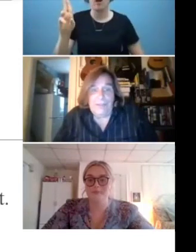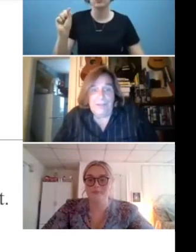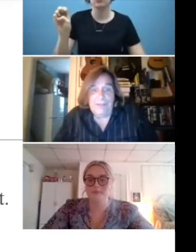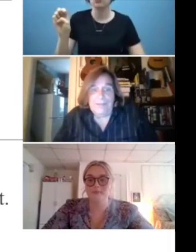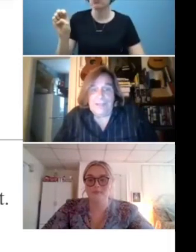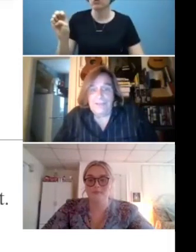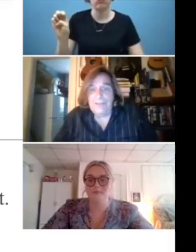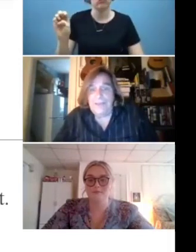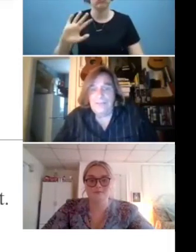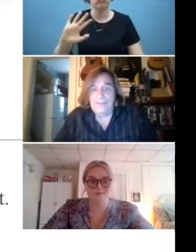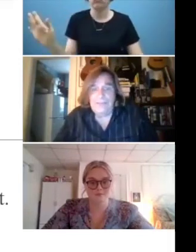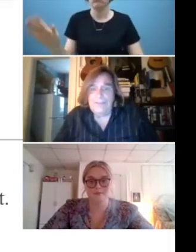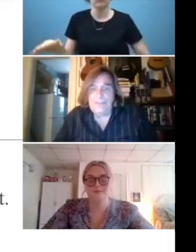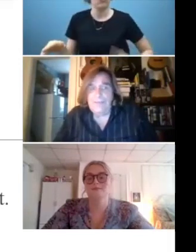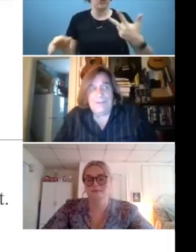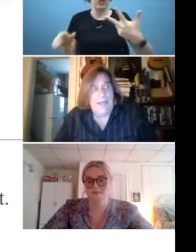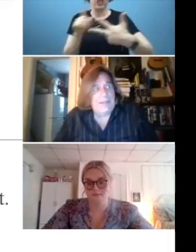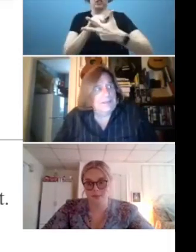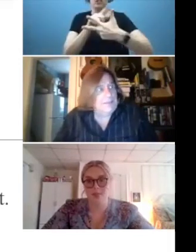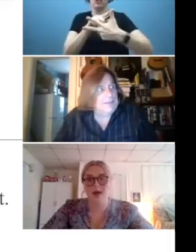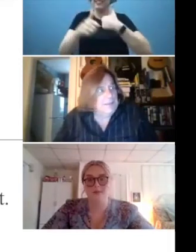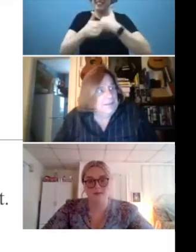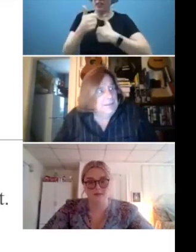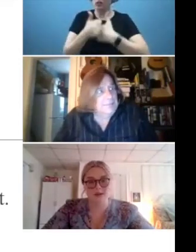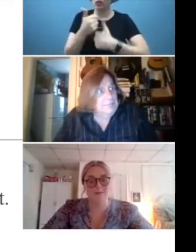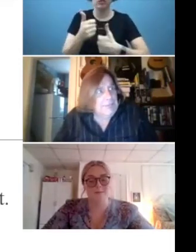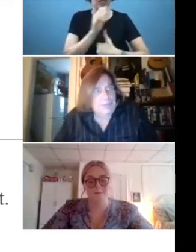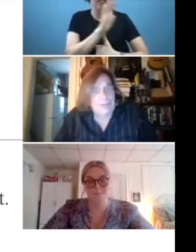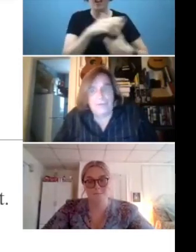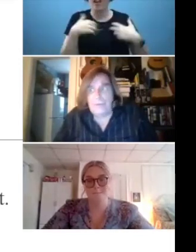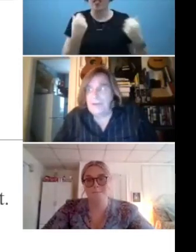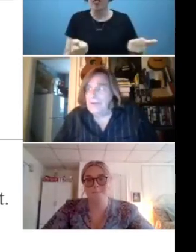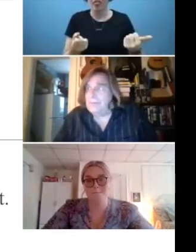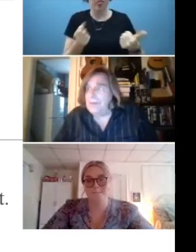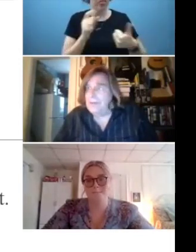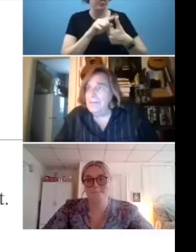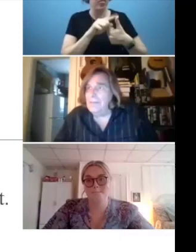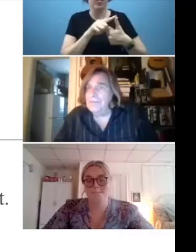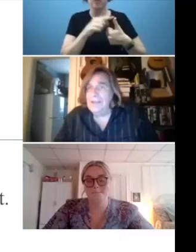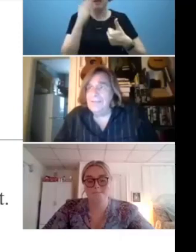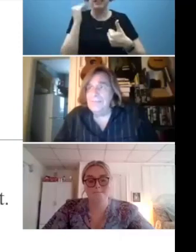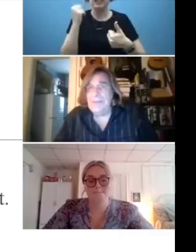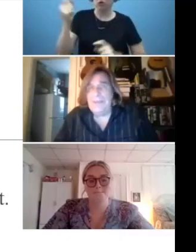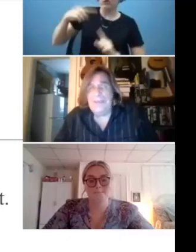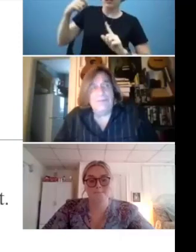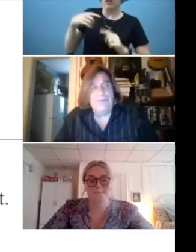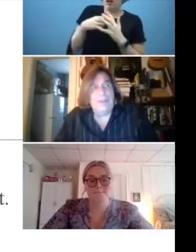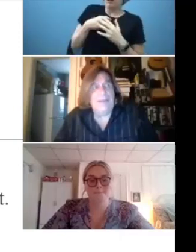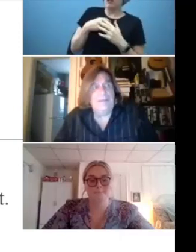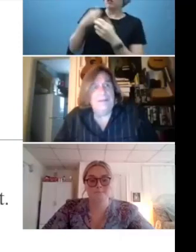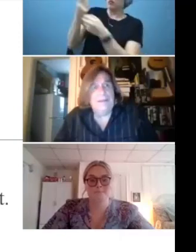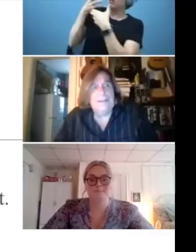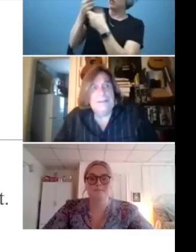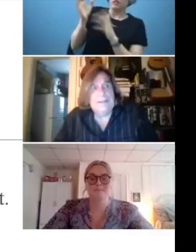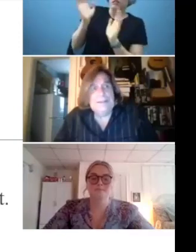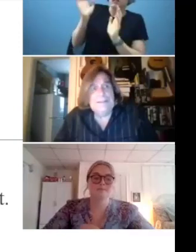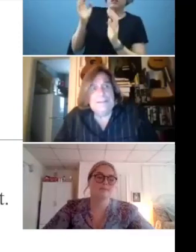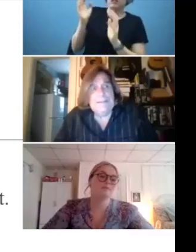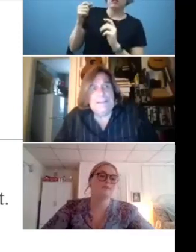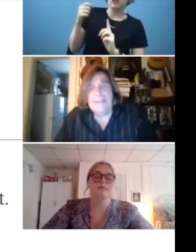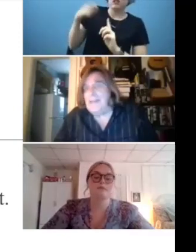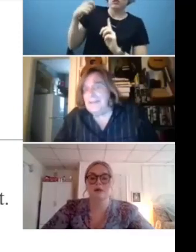all three. mean, danger to the health of safety of a client. I mean, people are triggered by those kinds of behaviors and, uh,